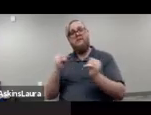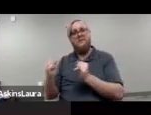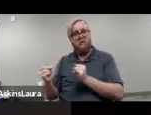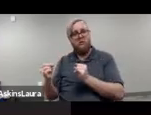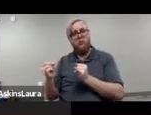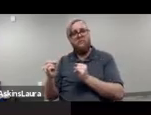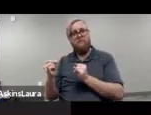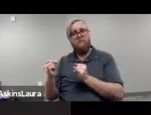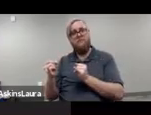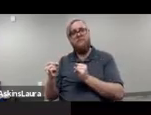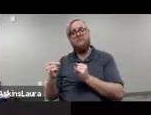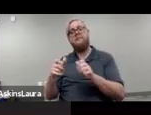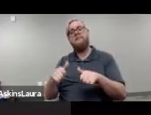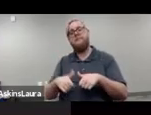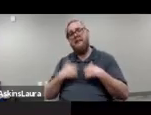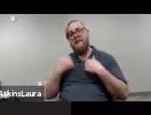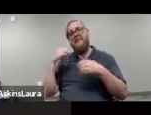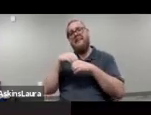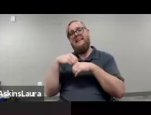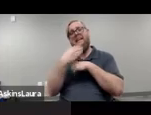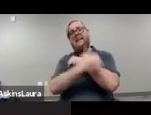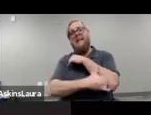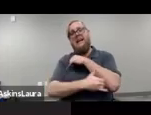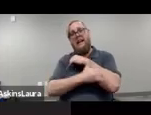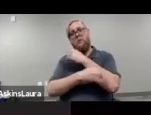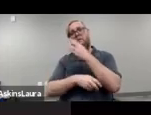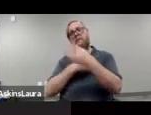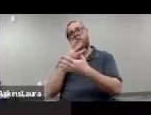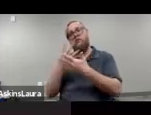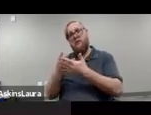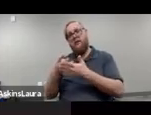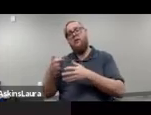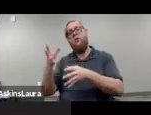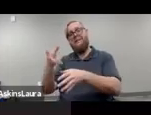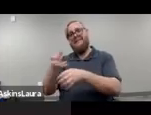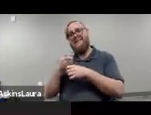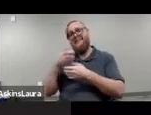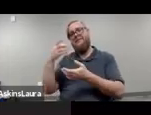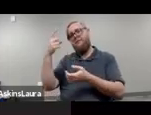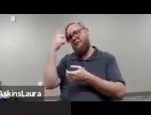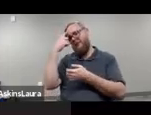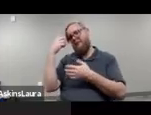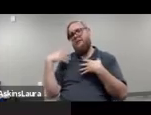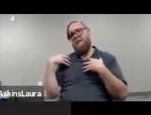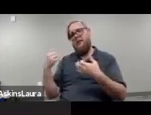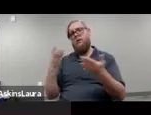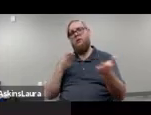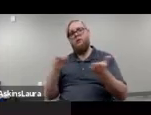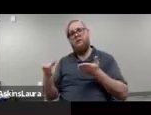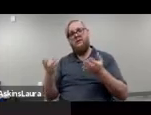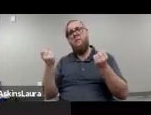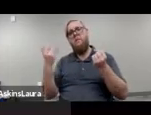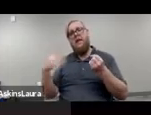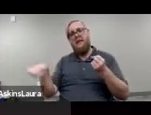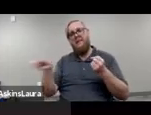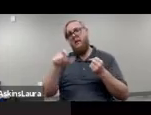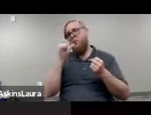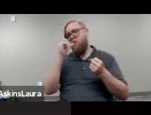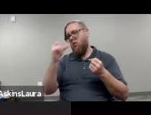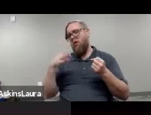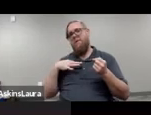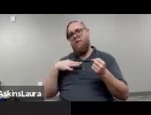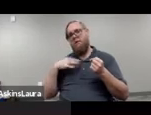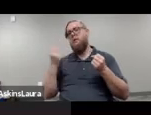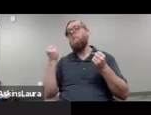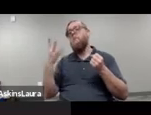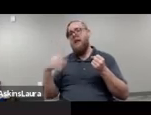residing in a county jail were received mental health services, many of them involuntary, but most